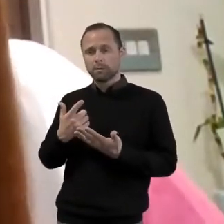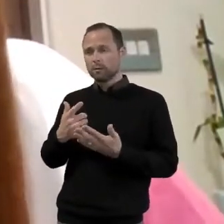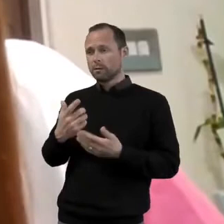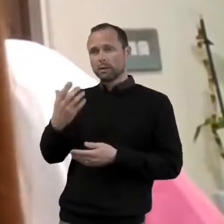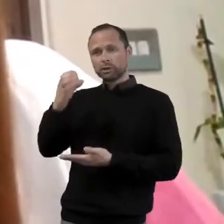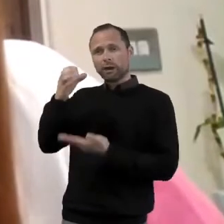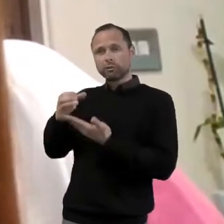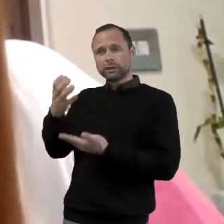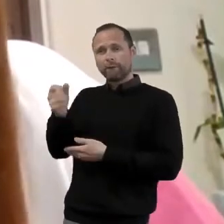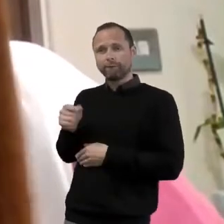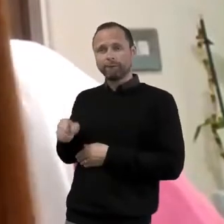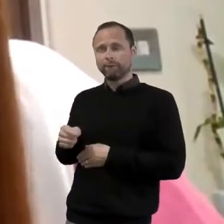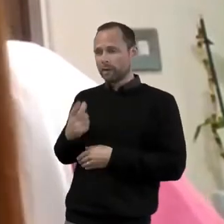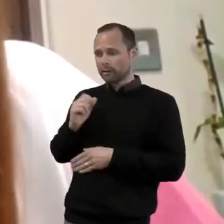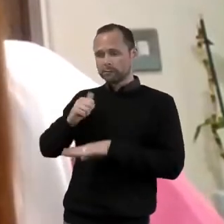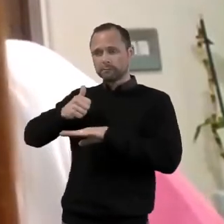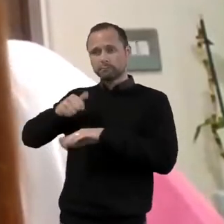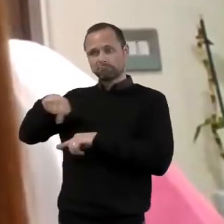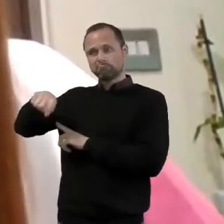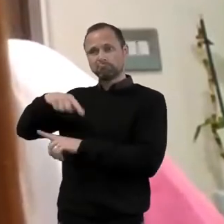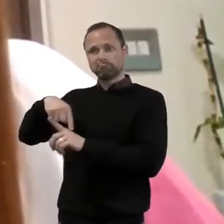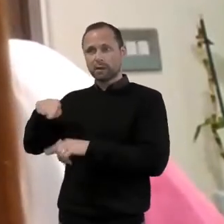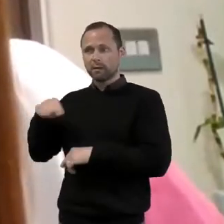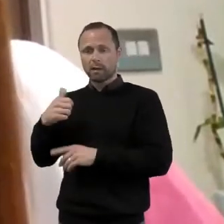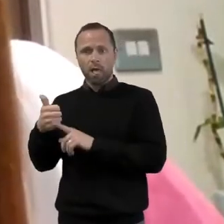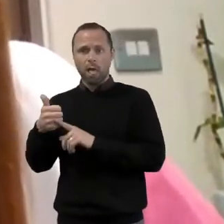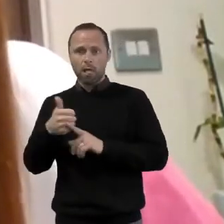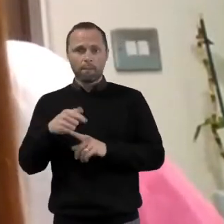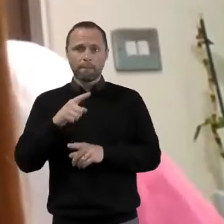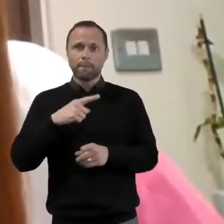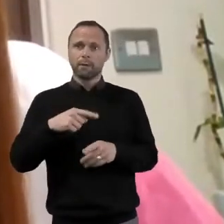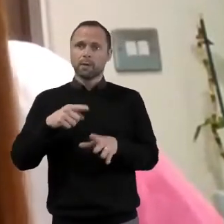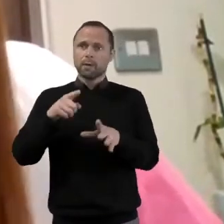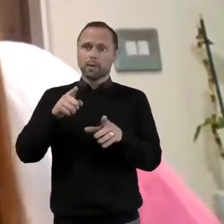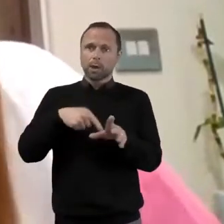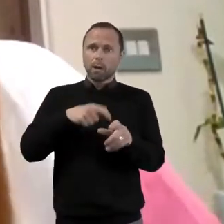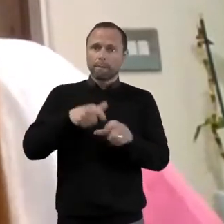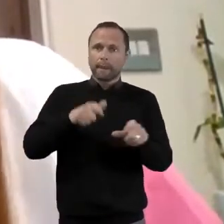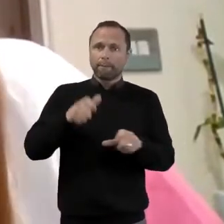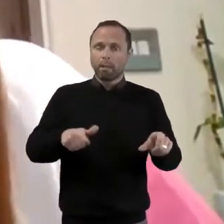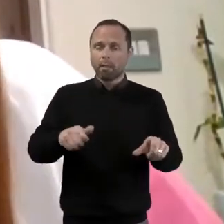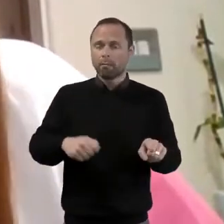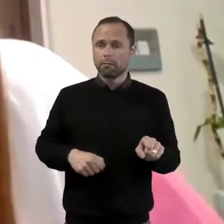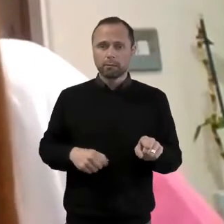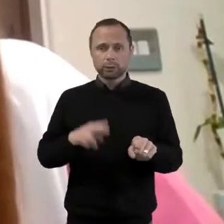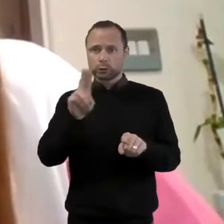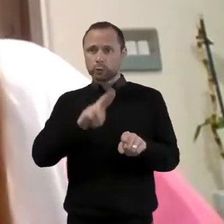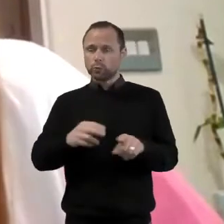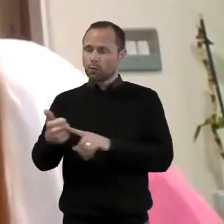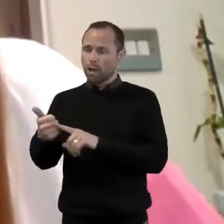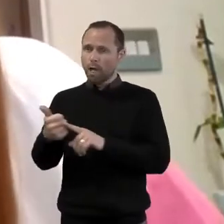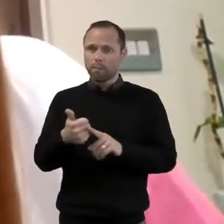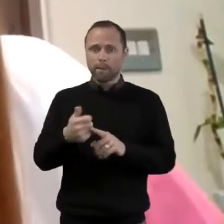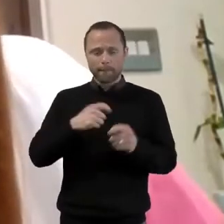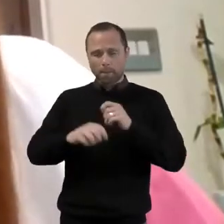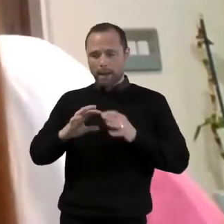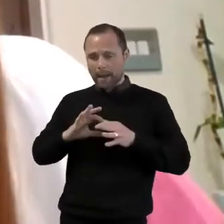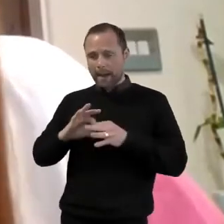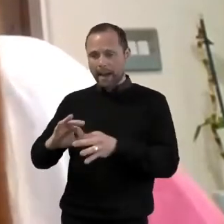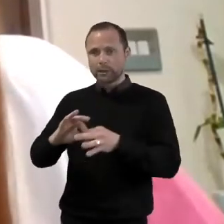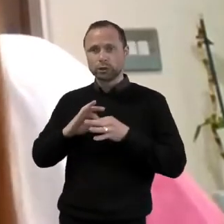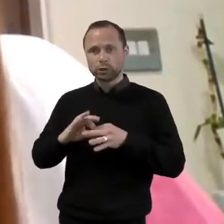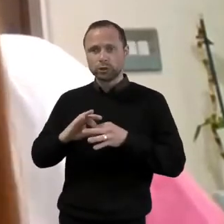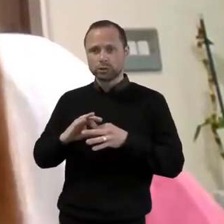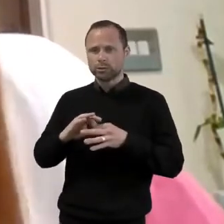to bring quiet and reflective spaces to young people in school, to help them engage with and